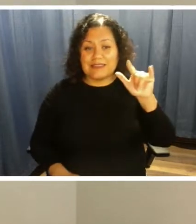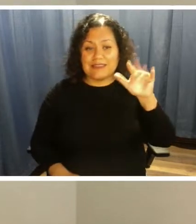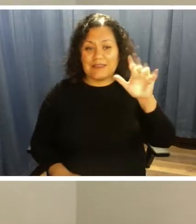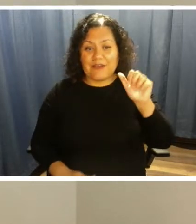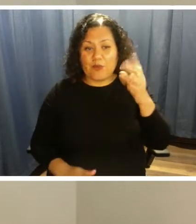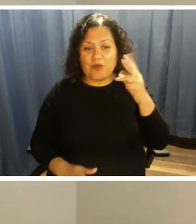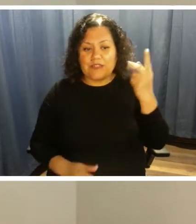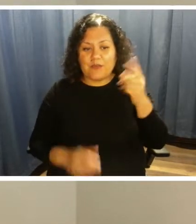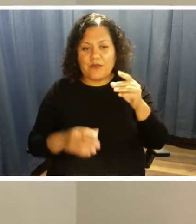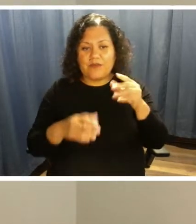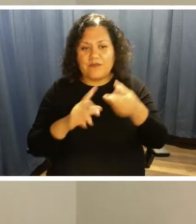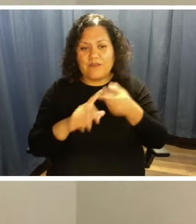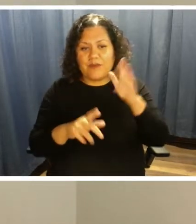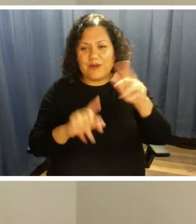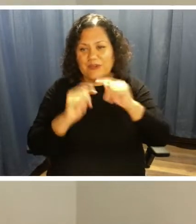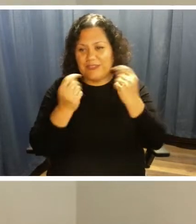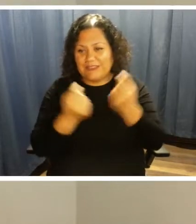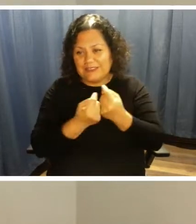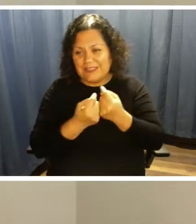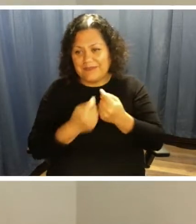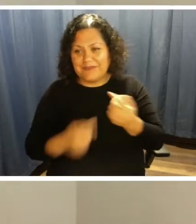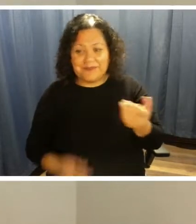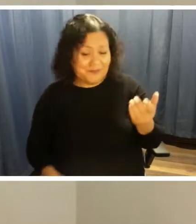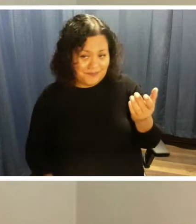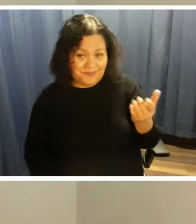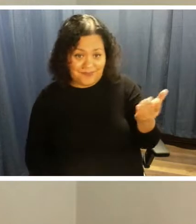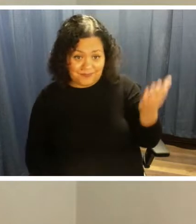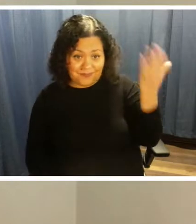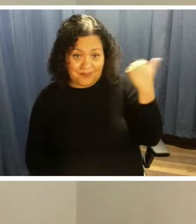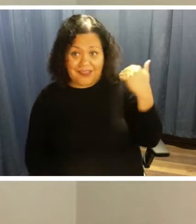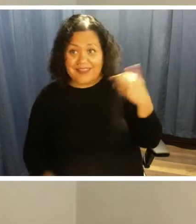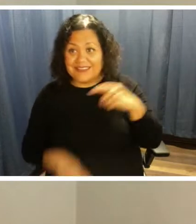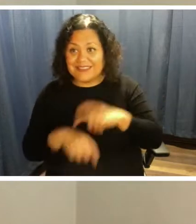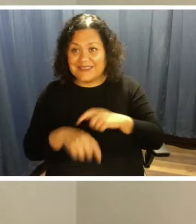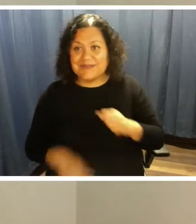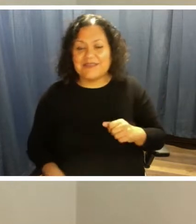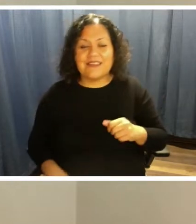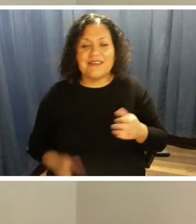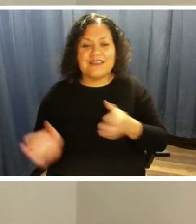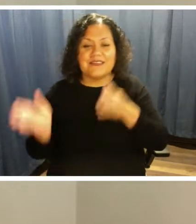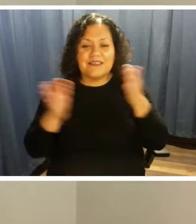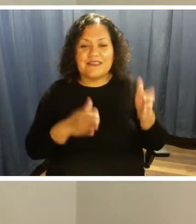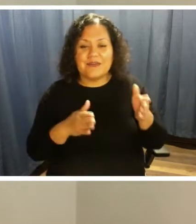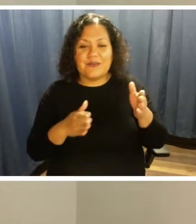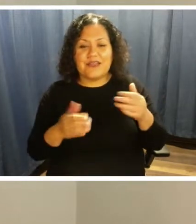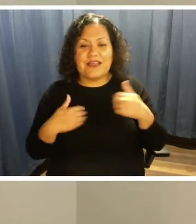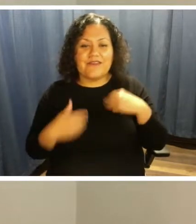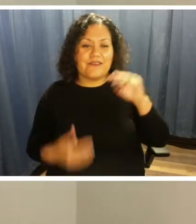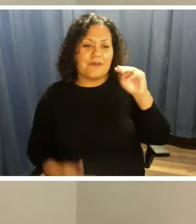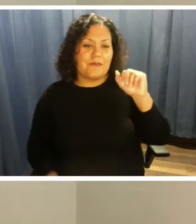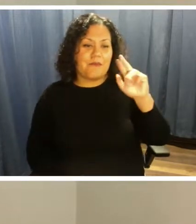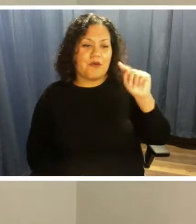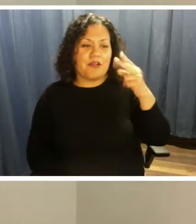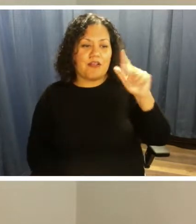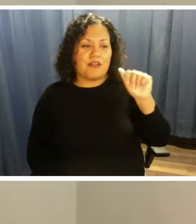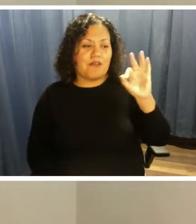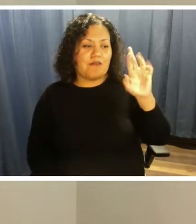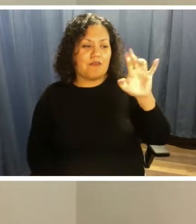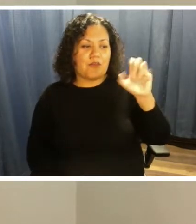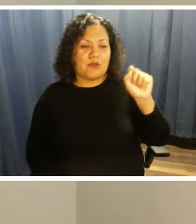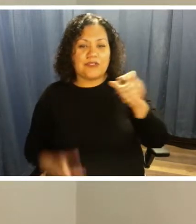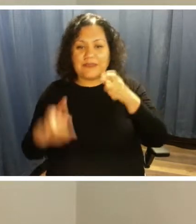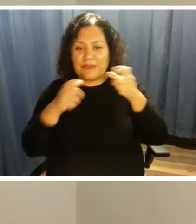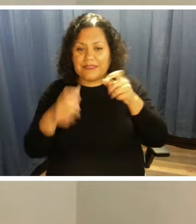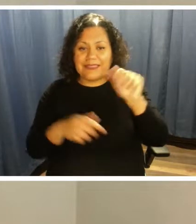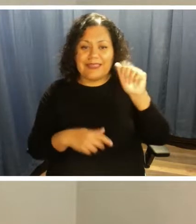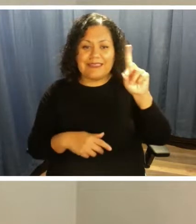the past occurrences. We also have with us Martha Flores, is the Manager of ADA